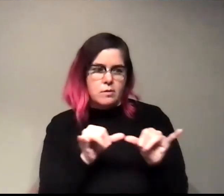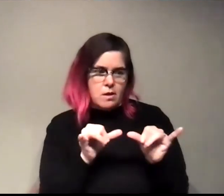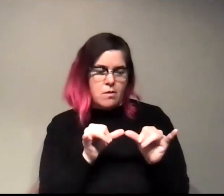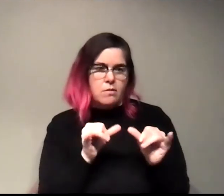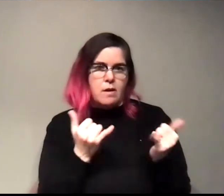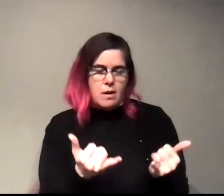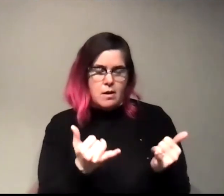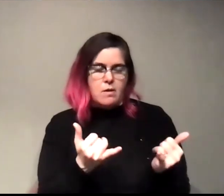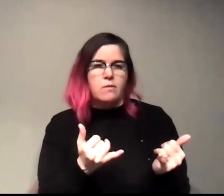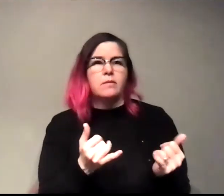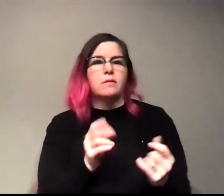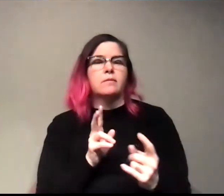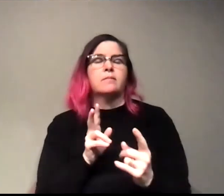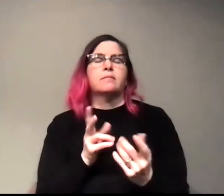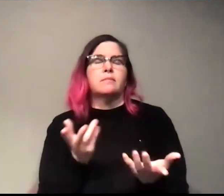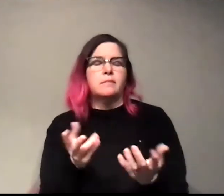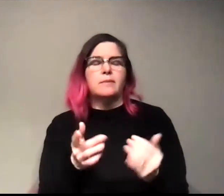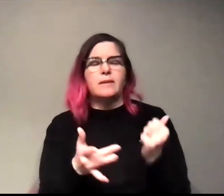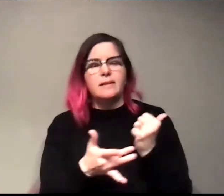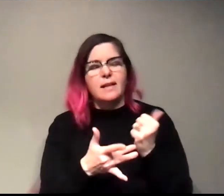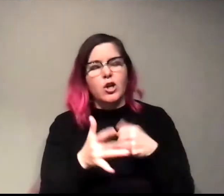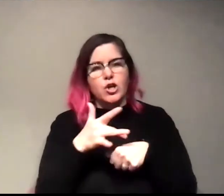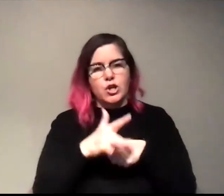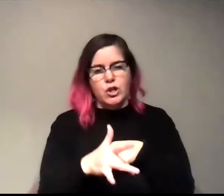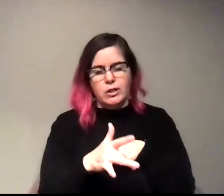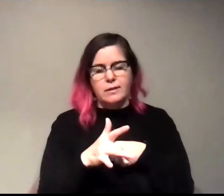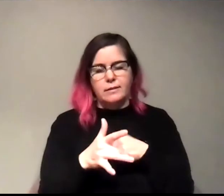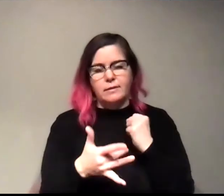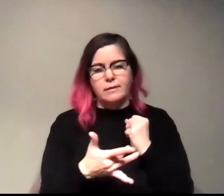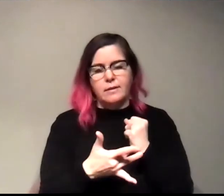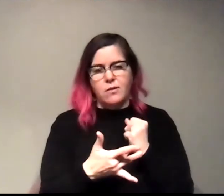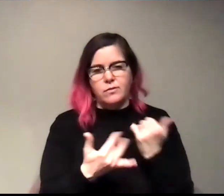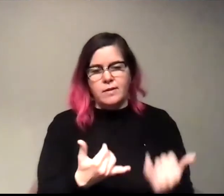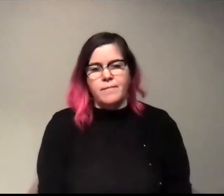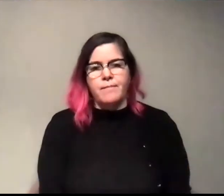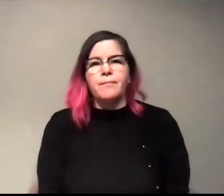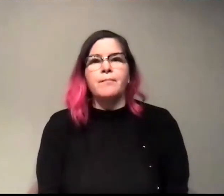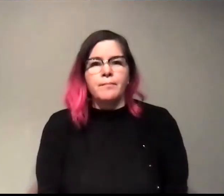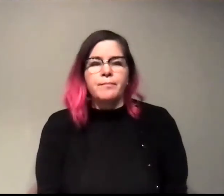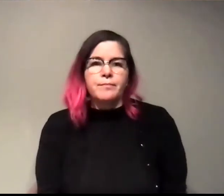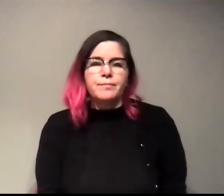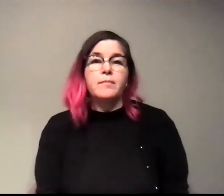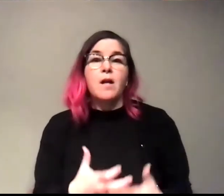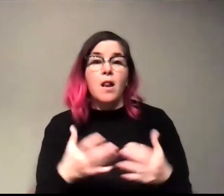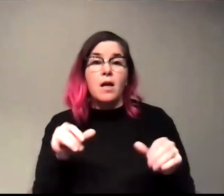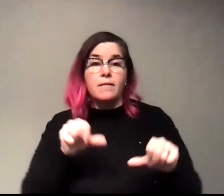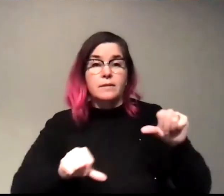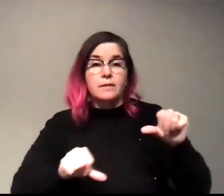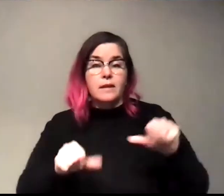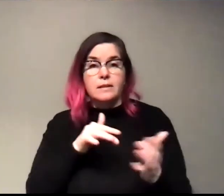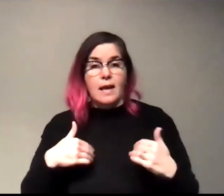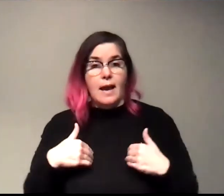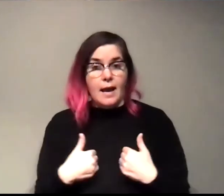You know, so that's what I was saying, like, these tech, these are kind of early stage, very early stage technologies. Yeah. Like, a lot of scientists are studying animals